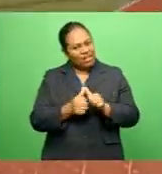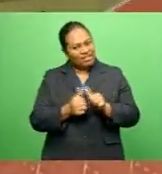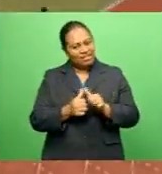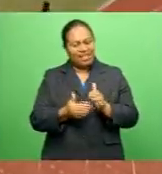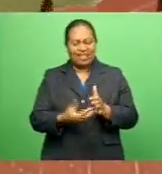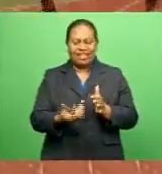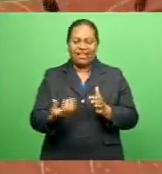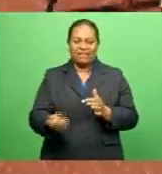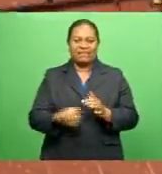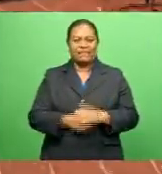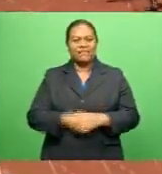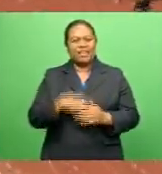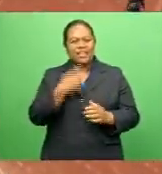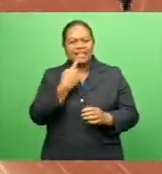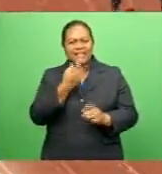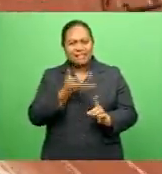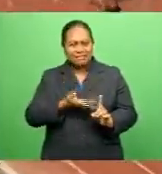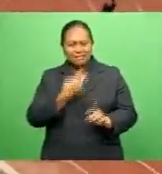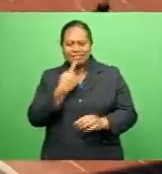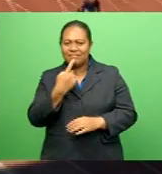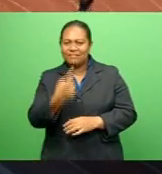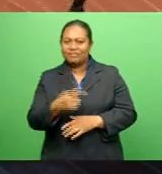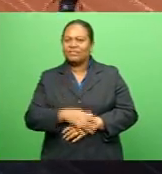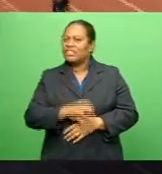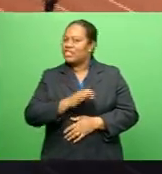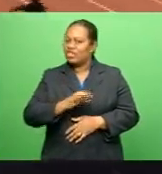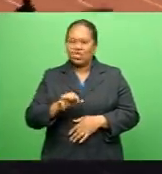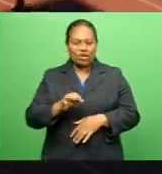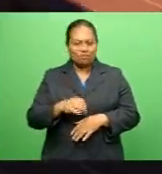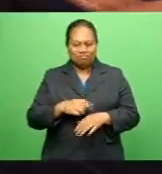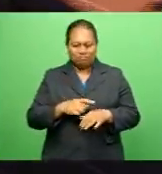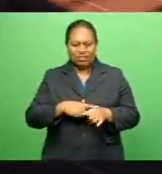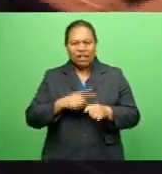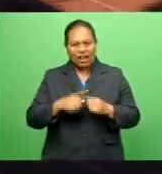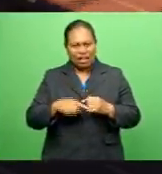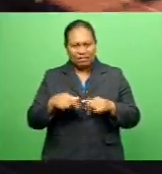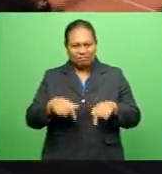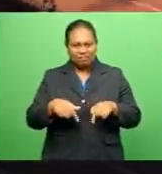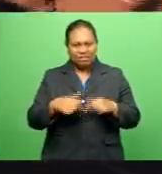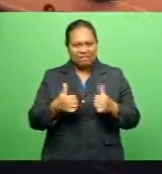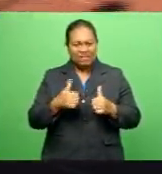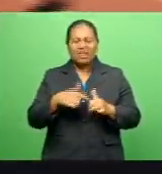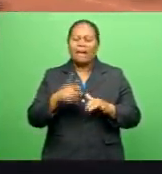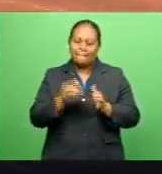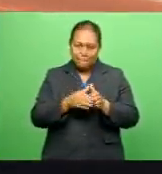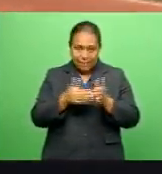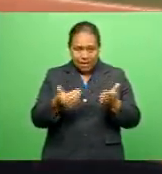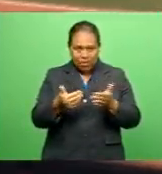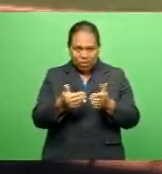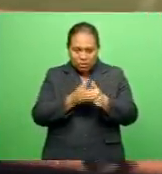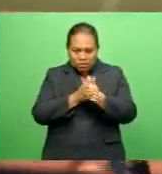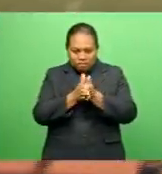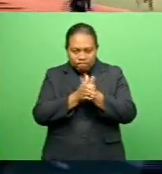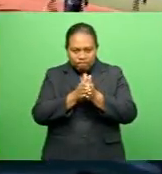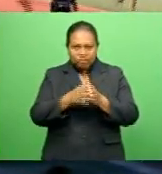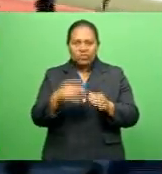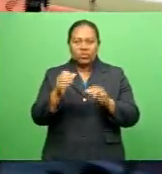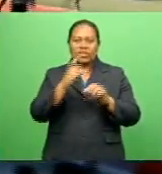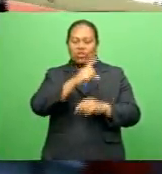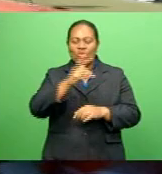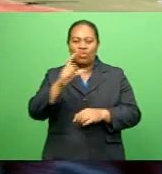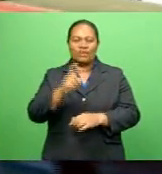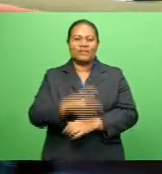Ndaundravuni will savor the moment But this is not the end for him As he prepares for the next leg The Coca-Cola Games